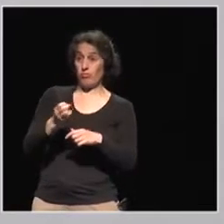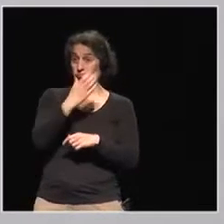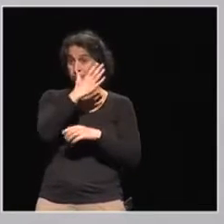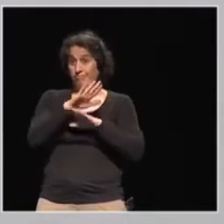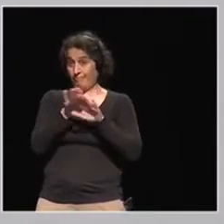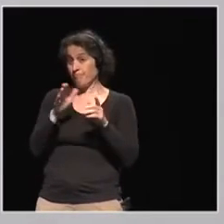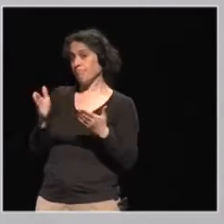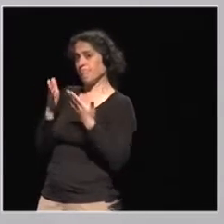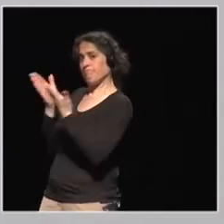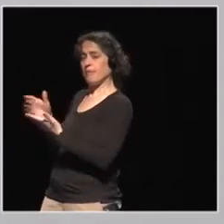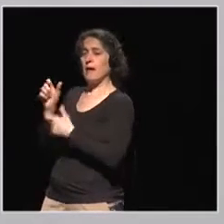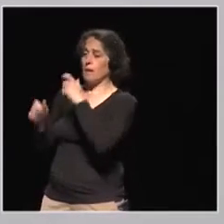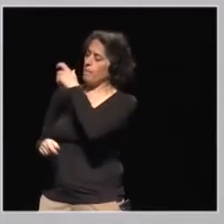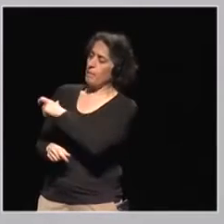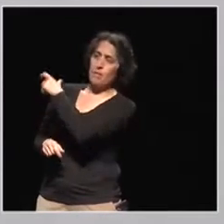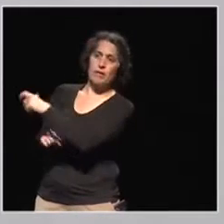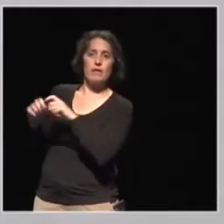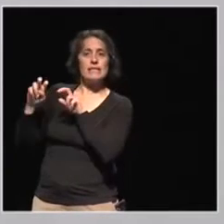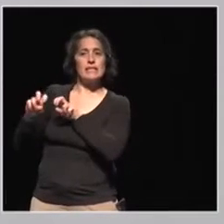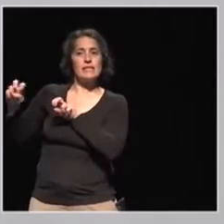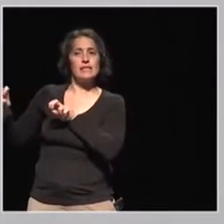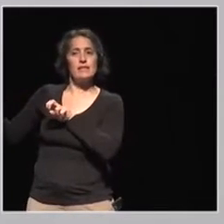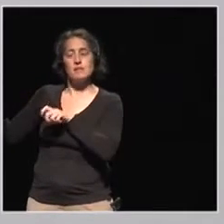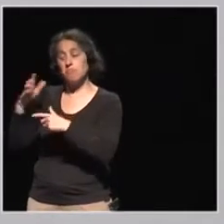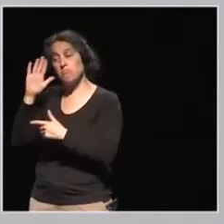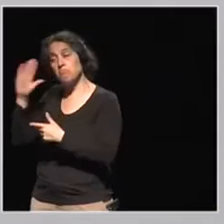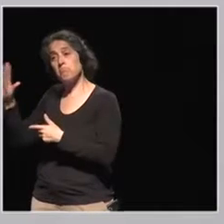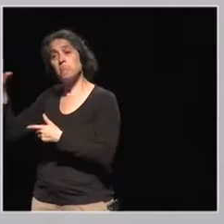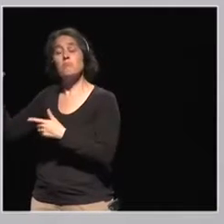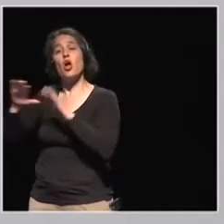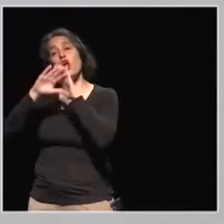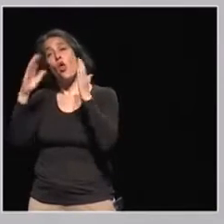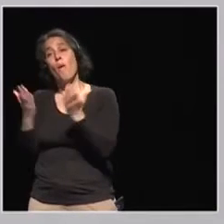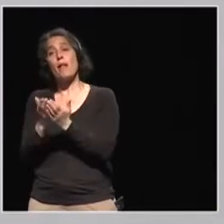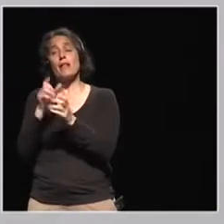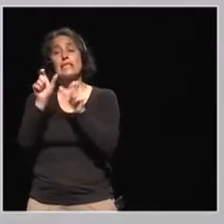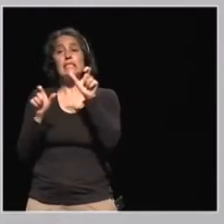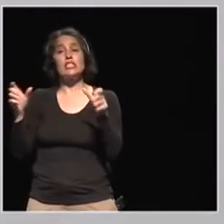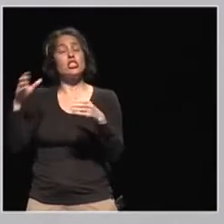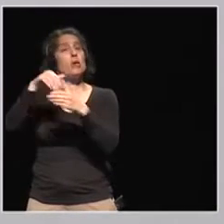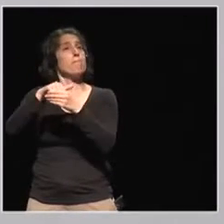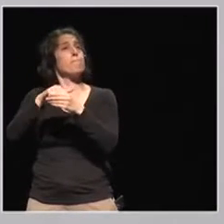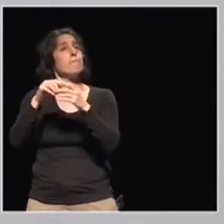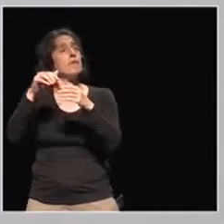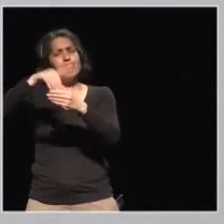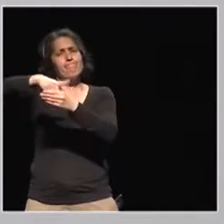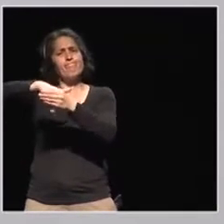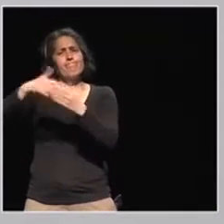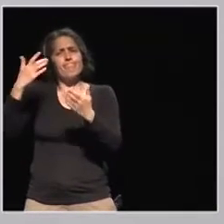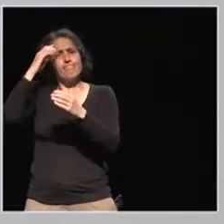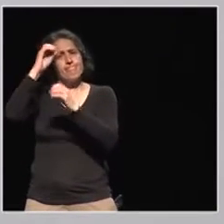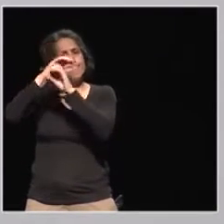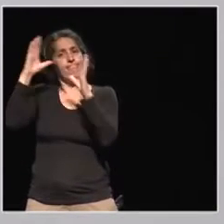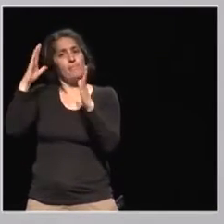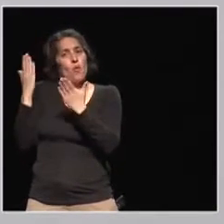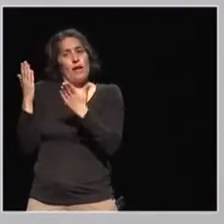citizenship evoke for you? What is the central concept you would like to share with the audience here? So, maybe let's start